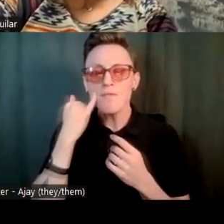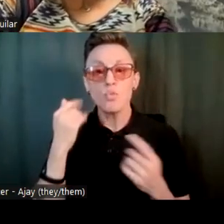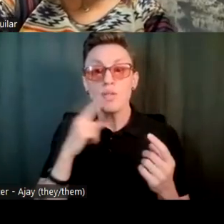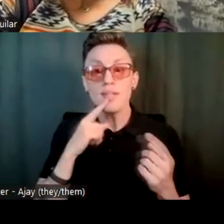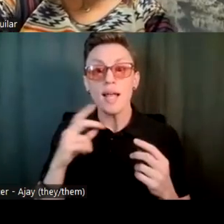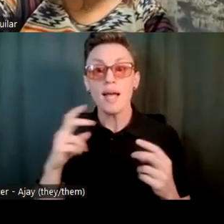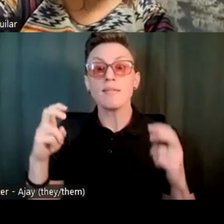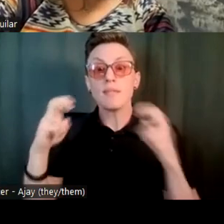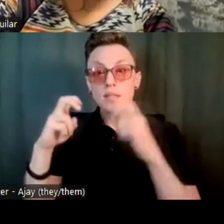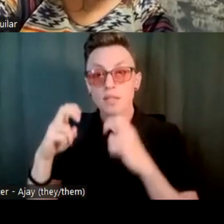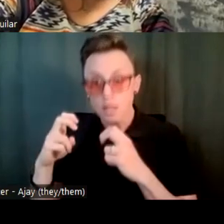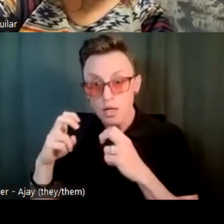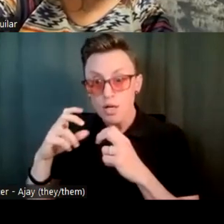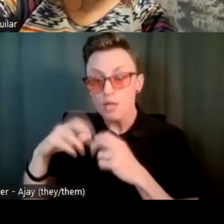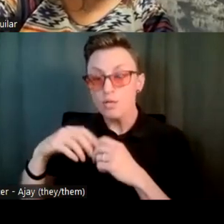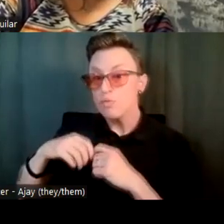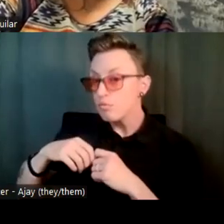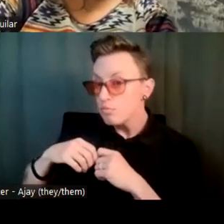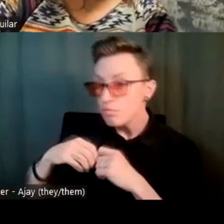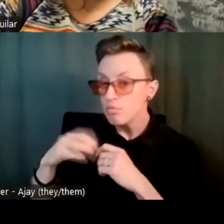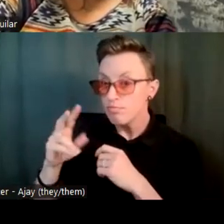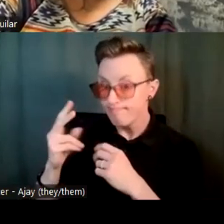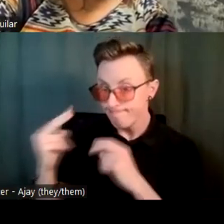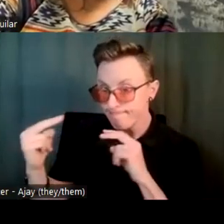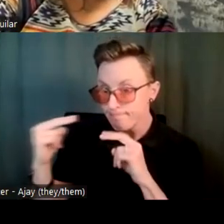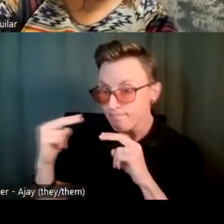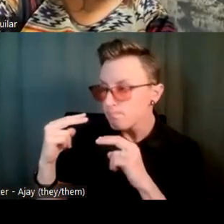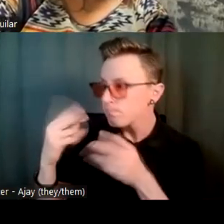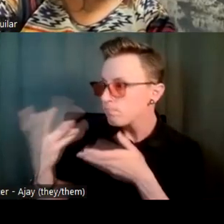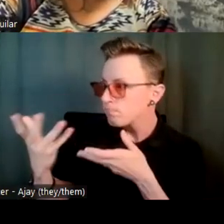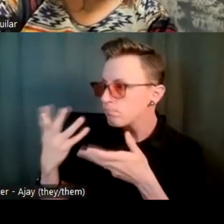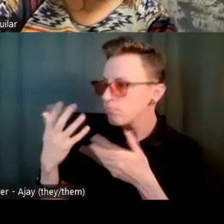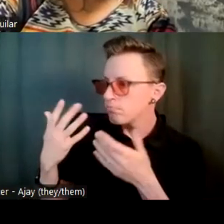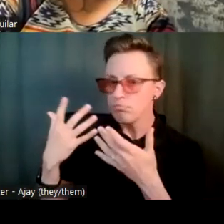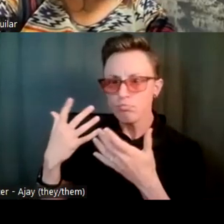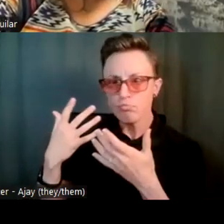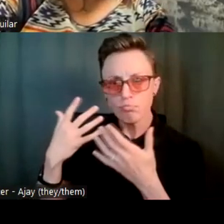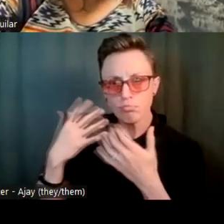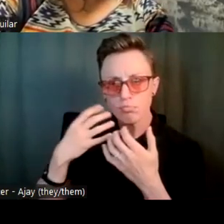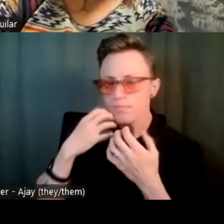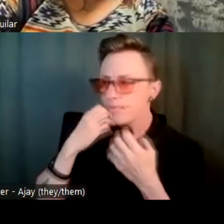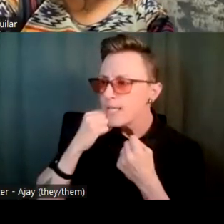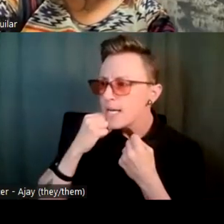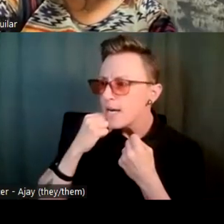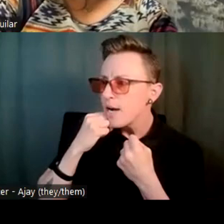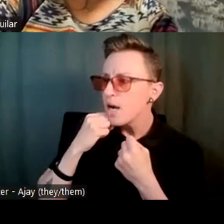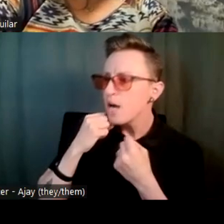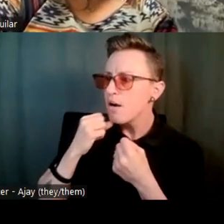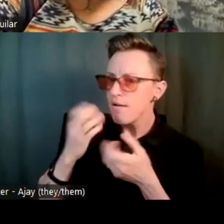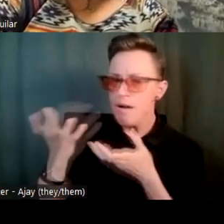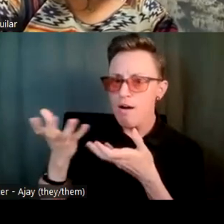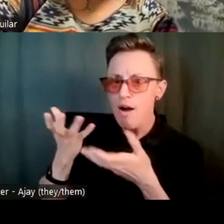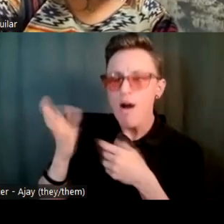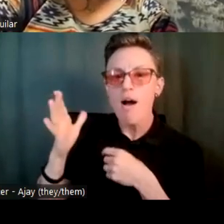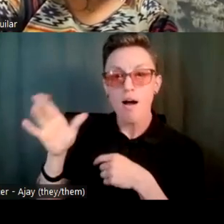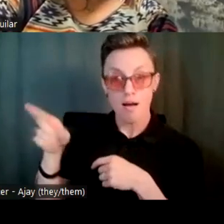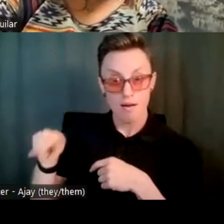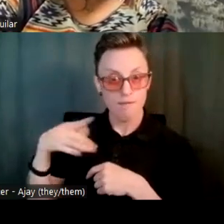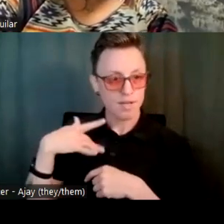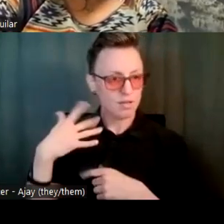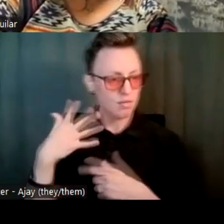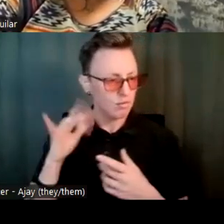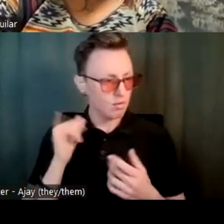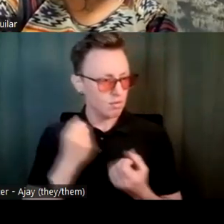and talking to them and making them feel like you care. And of course they're going to feel safe enough to